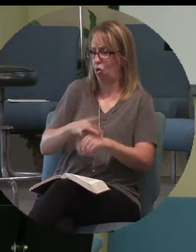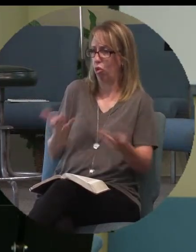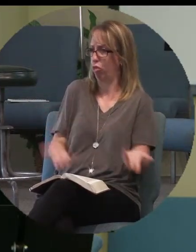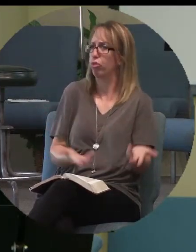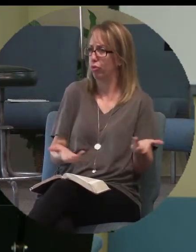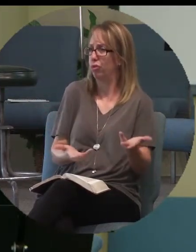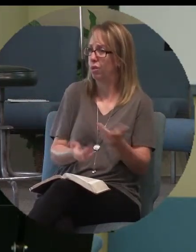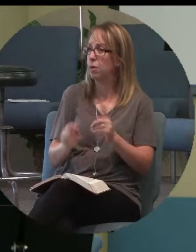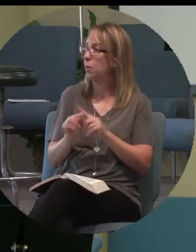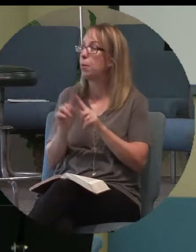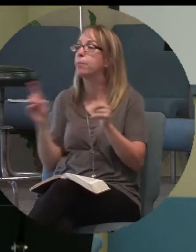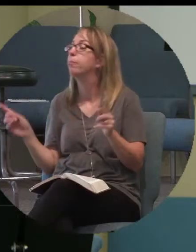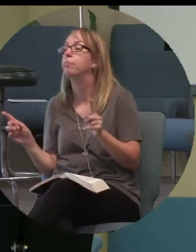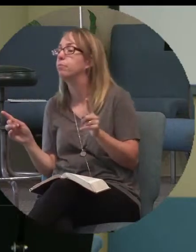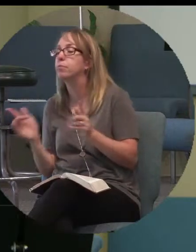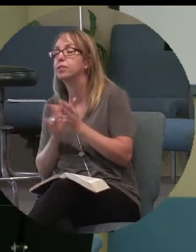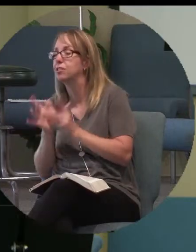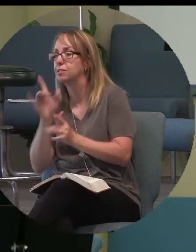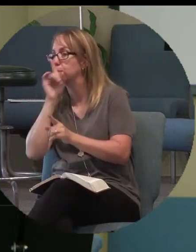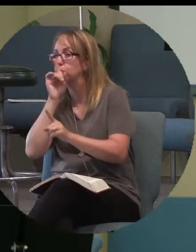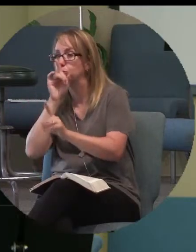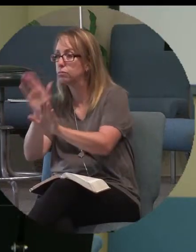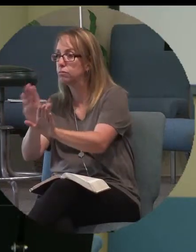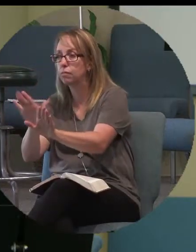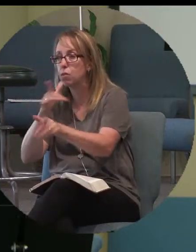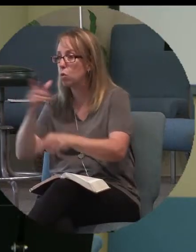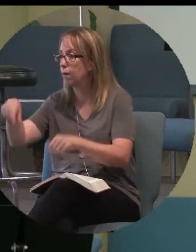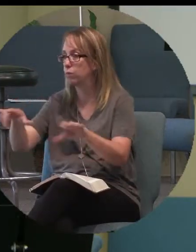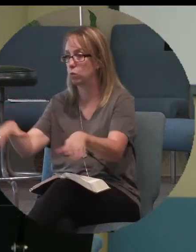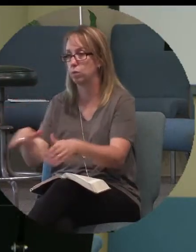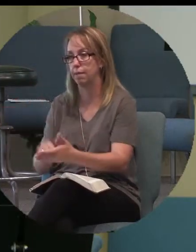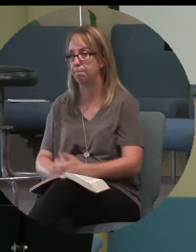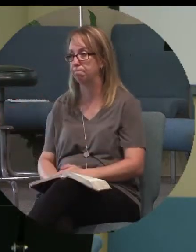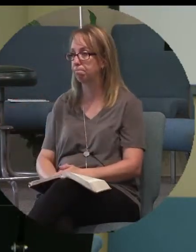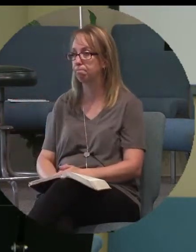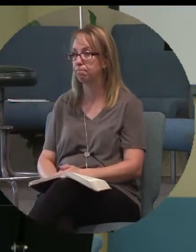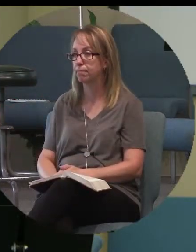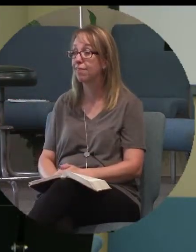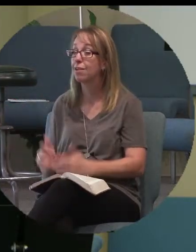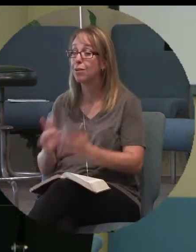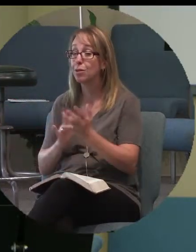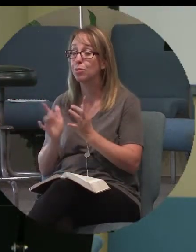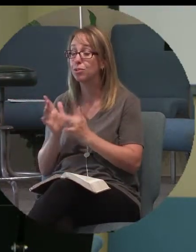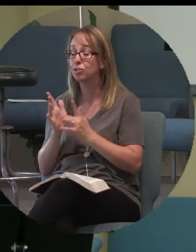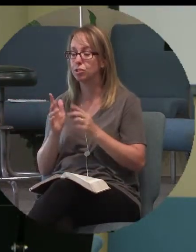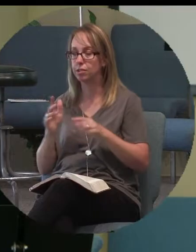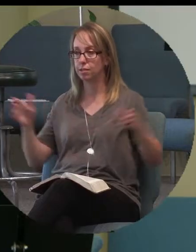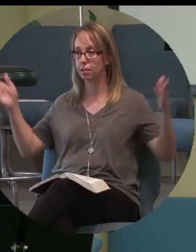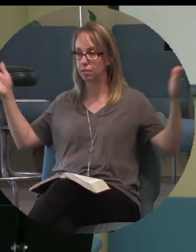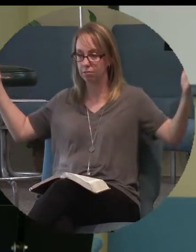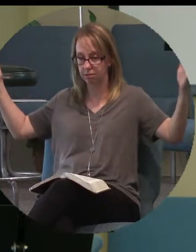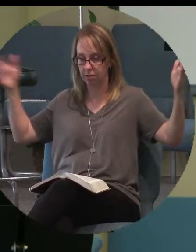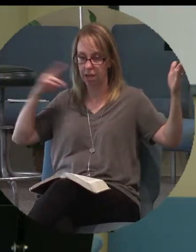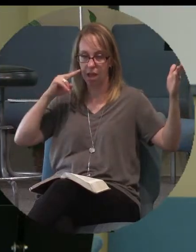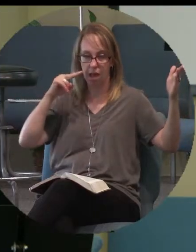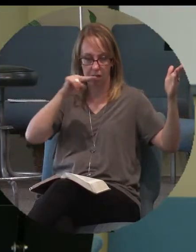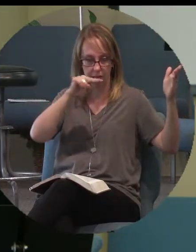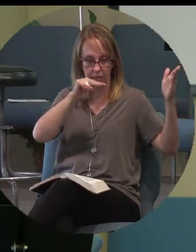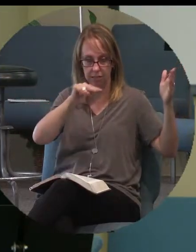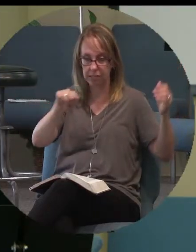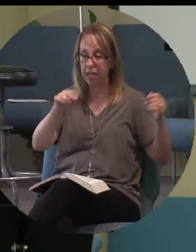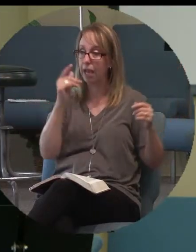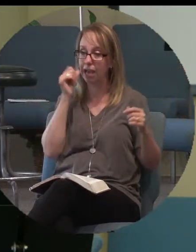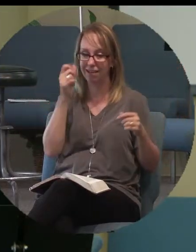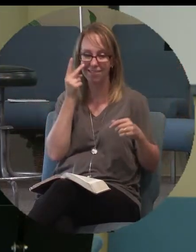And yet Jesus said, you don't have to do that. And so when Jesus looks out and he sees Simon carrying that